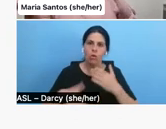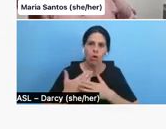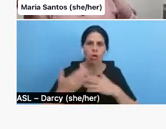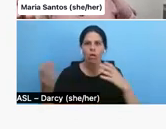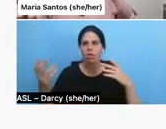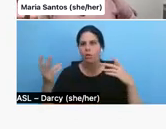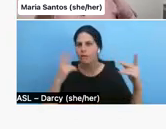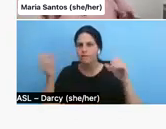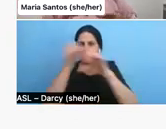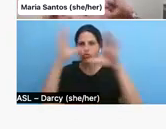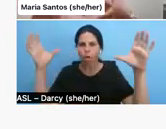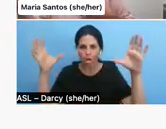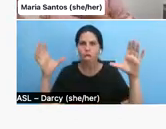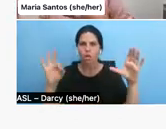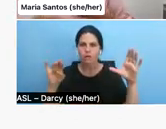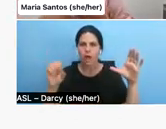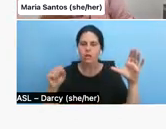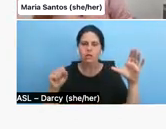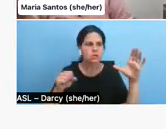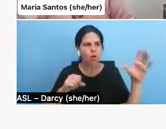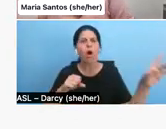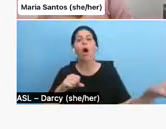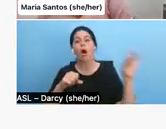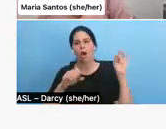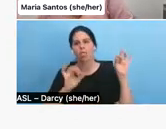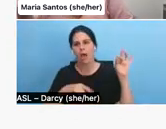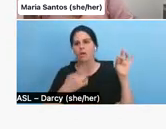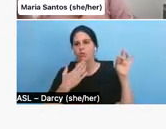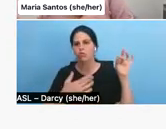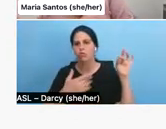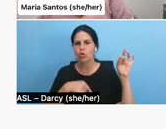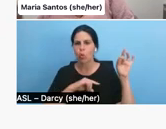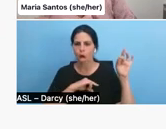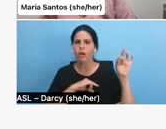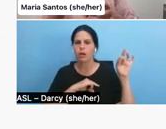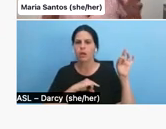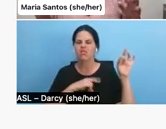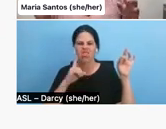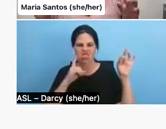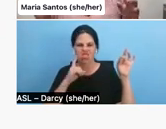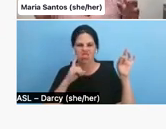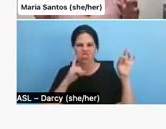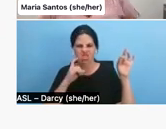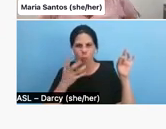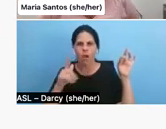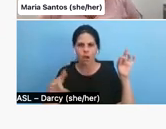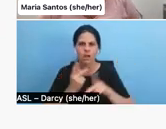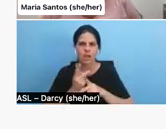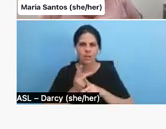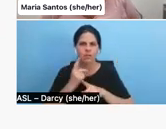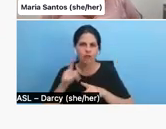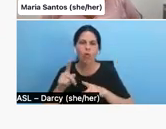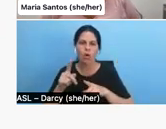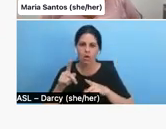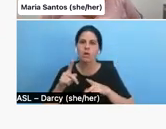What are good quality files that you'd want to keep, um, that probably will end up on the film. And so you, you start selects.